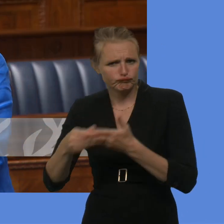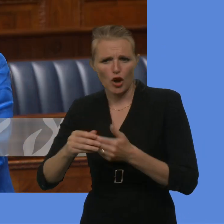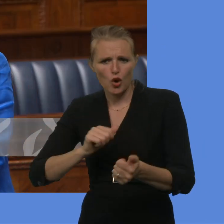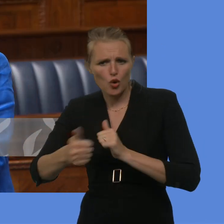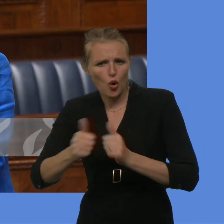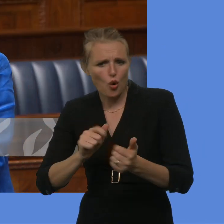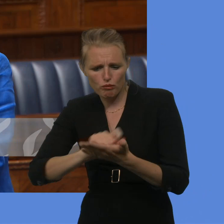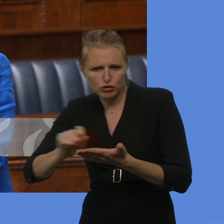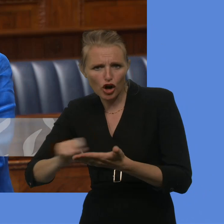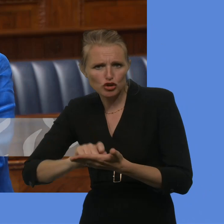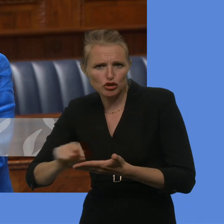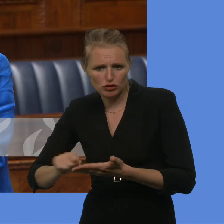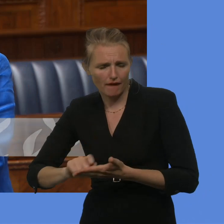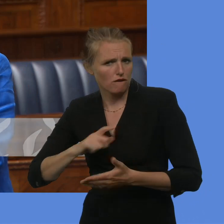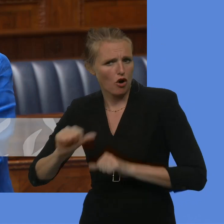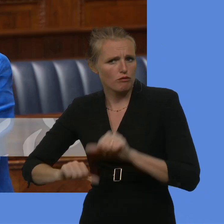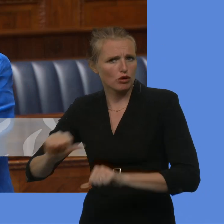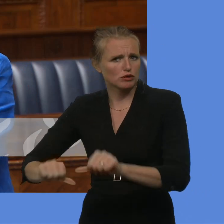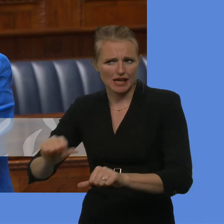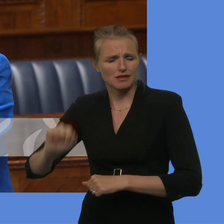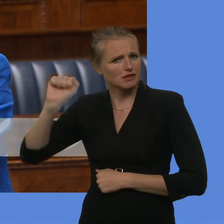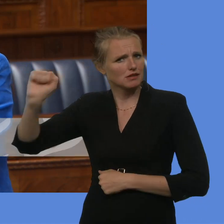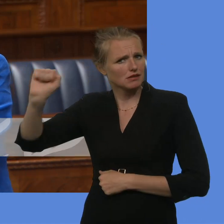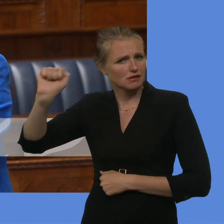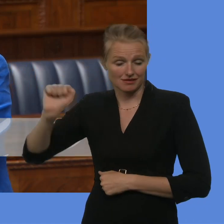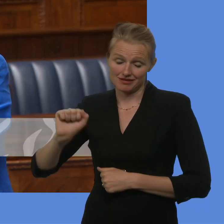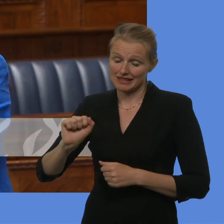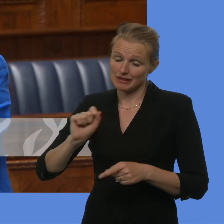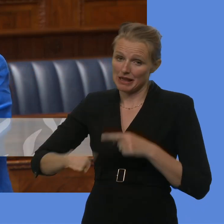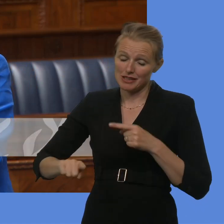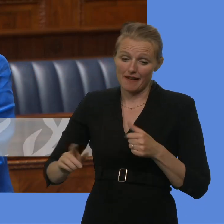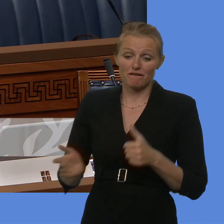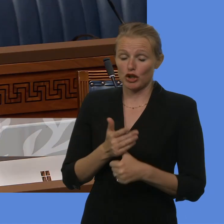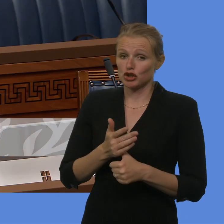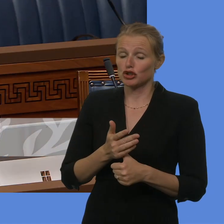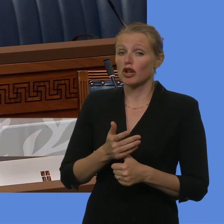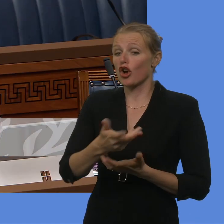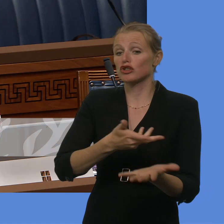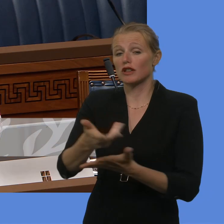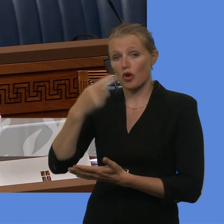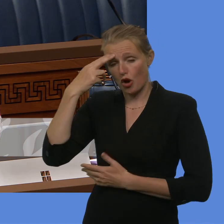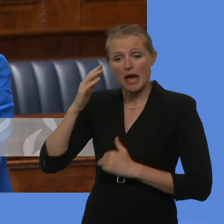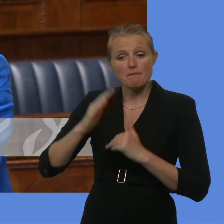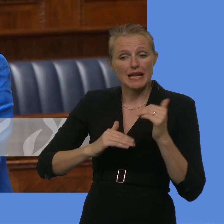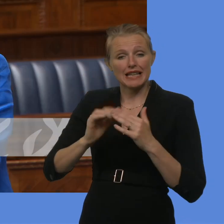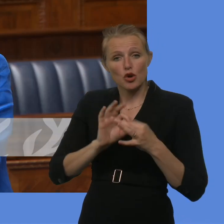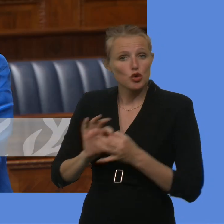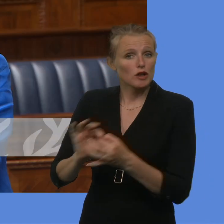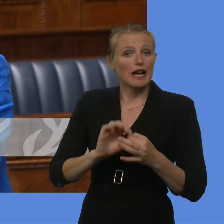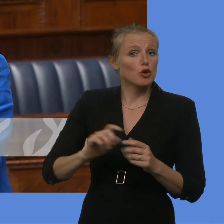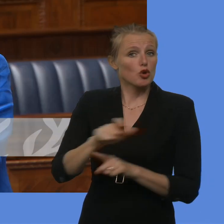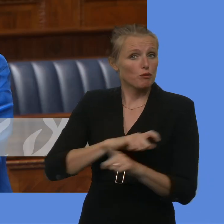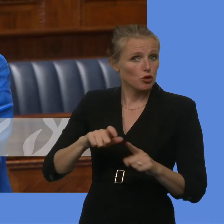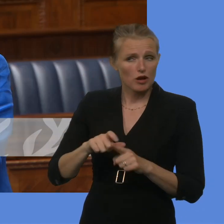-design in a number of our processes, not least the first Together Build a United Community consultation. We adopted a very, very